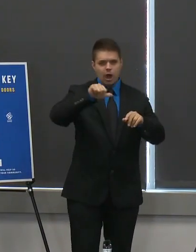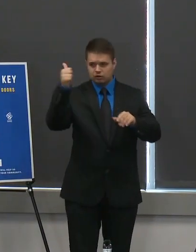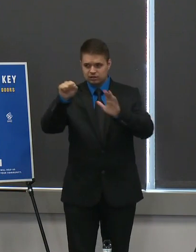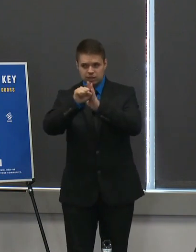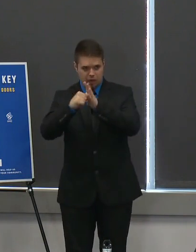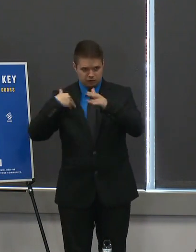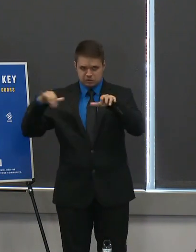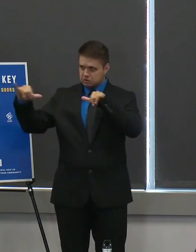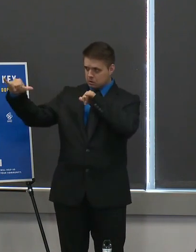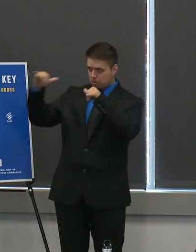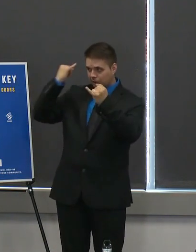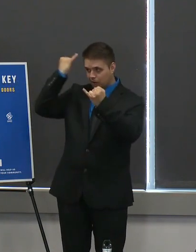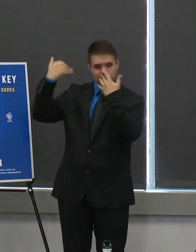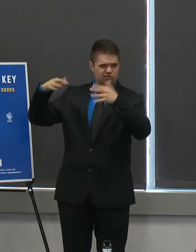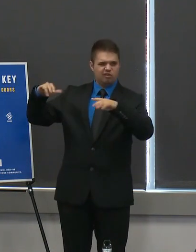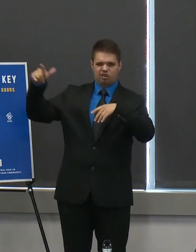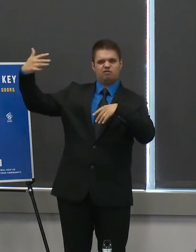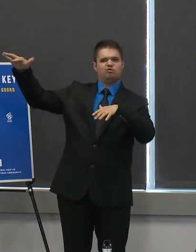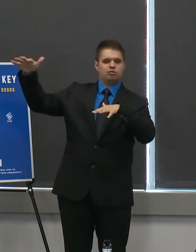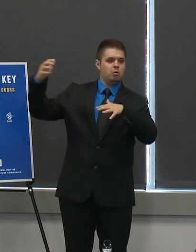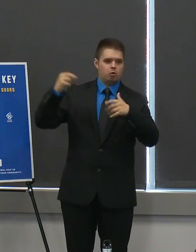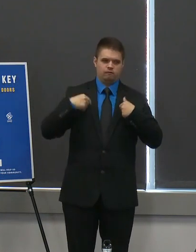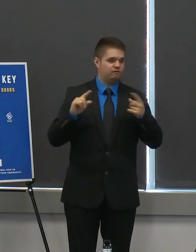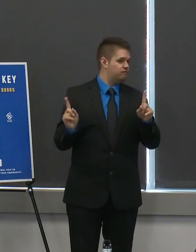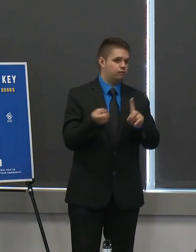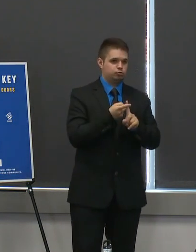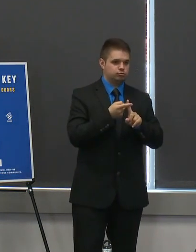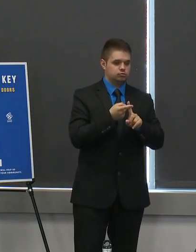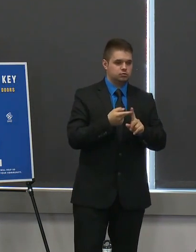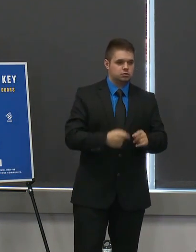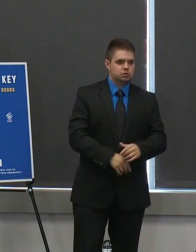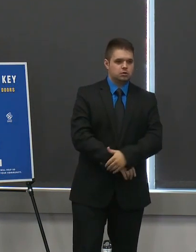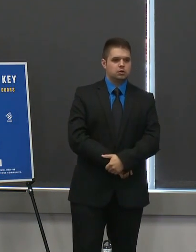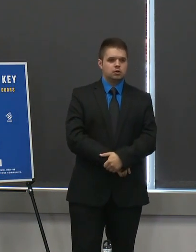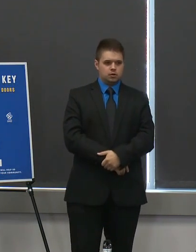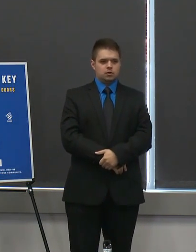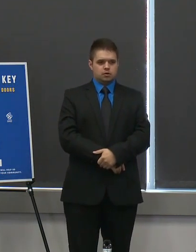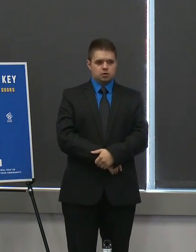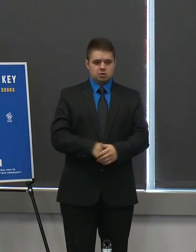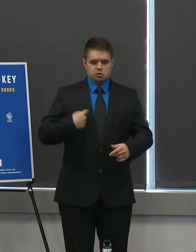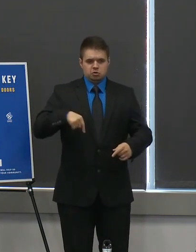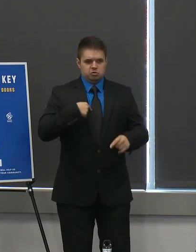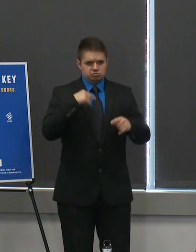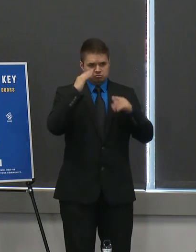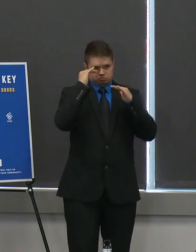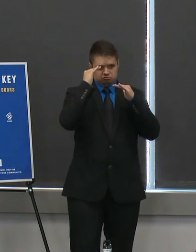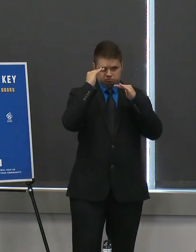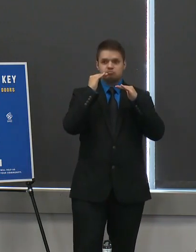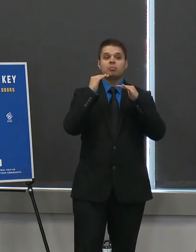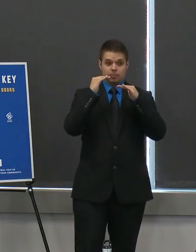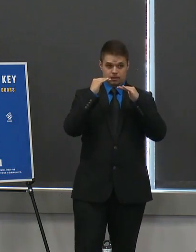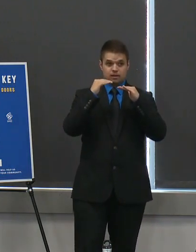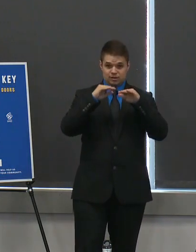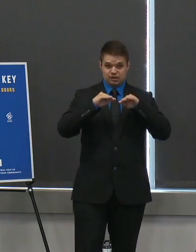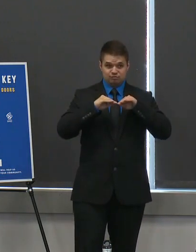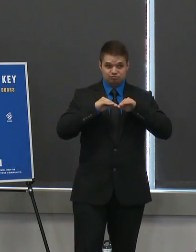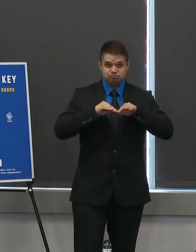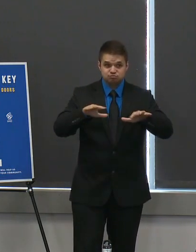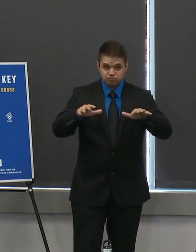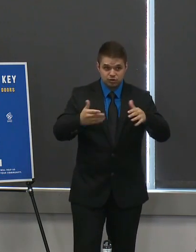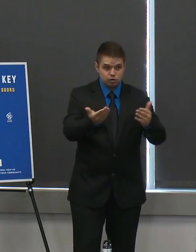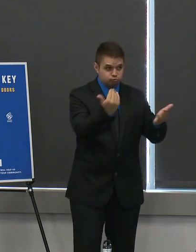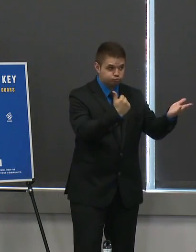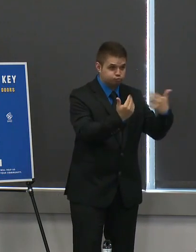approaches the first would say uh first i would say that we expect to be able to send out the uh announcements inviting folks to